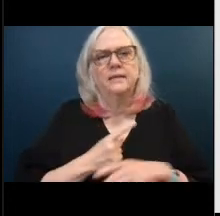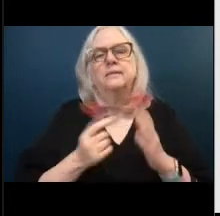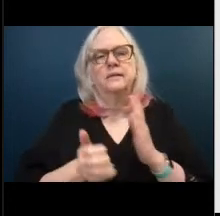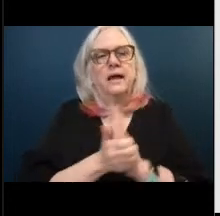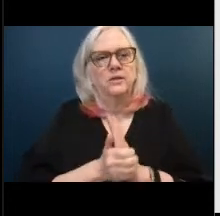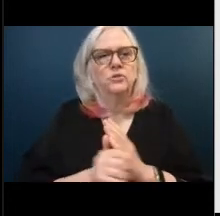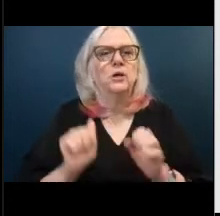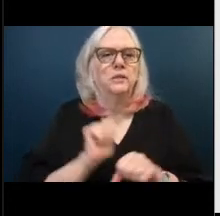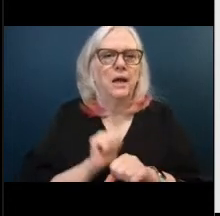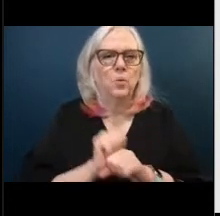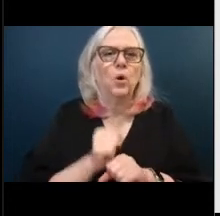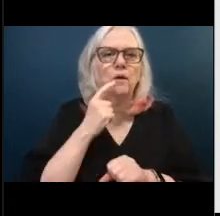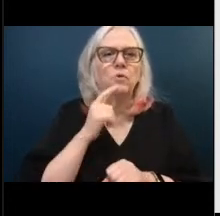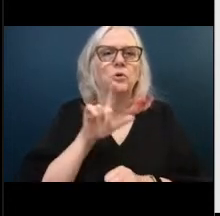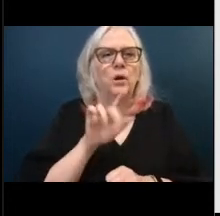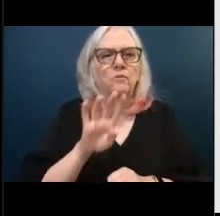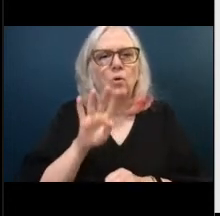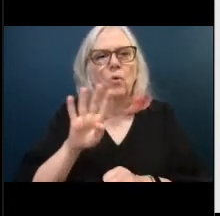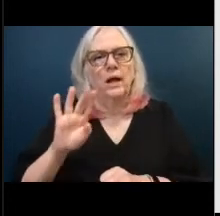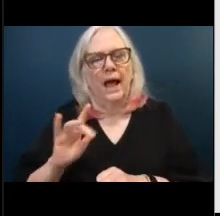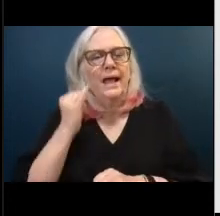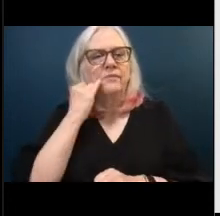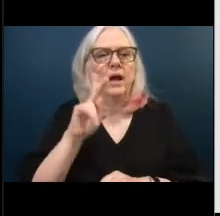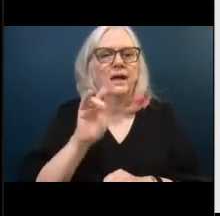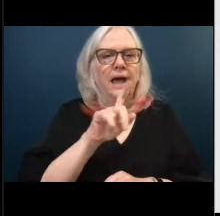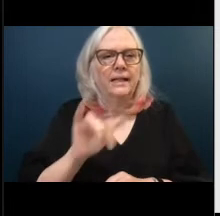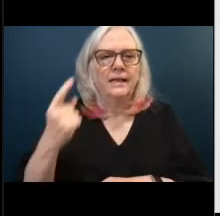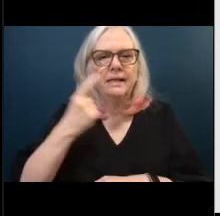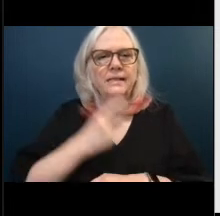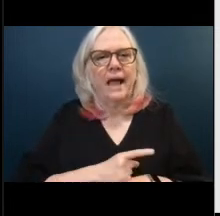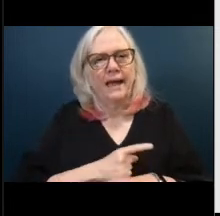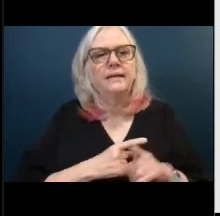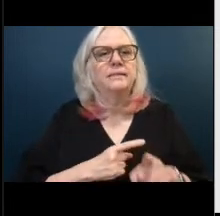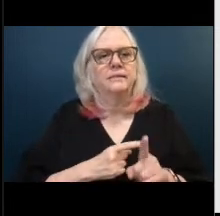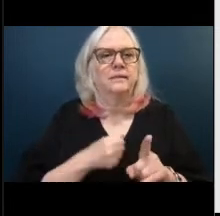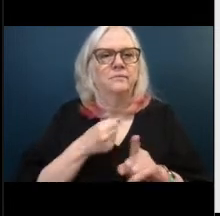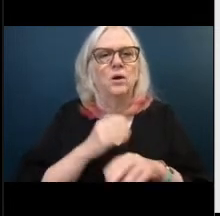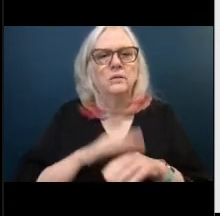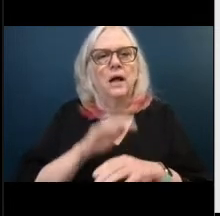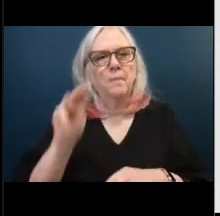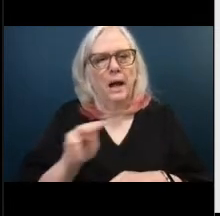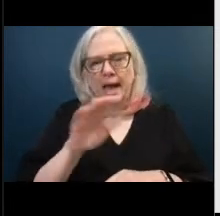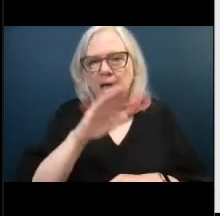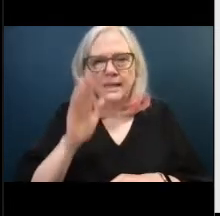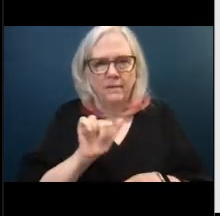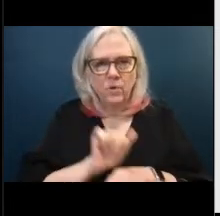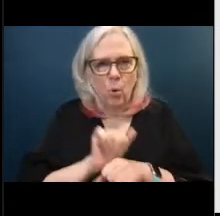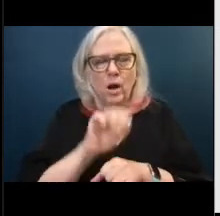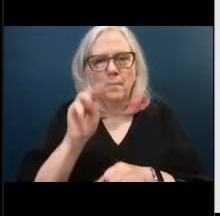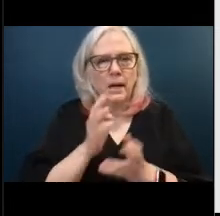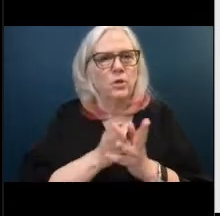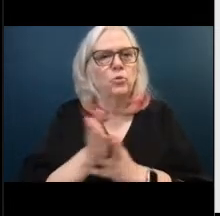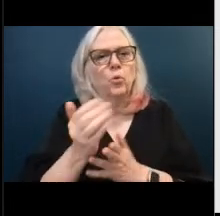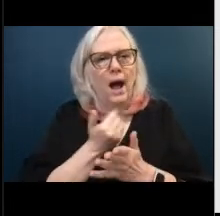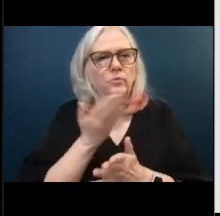they have a kelly day so if their kelly day falls on a monday they never work a monday throughout their whole schedule um with the schedule